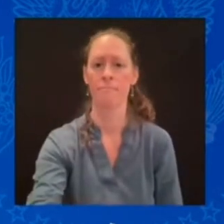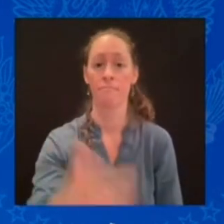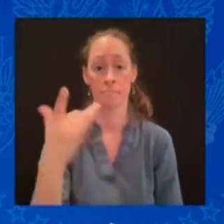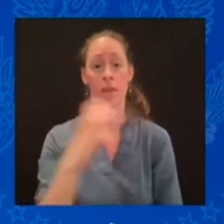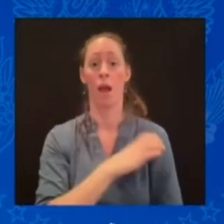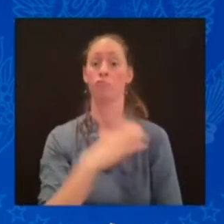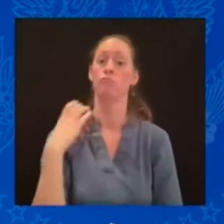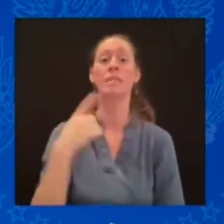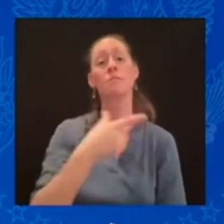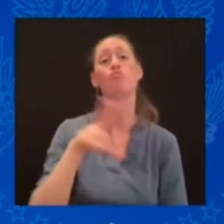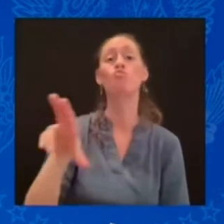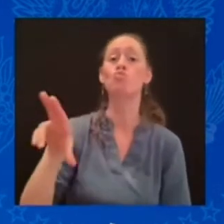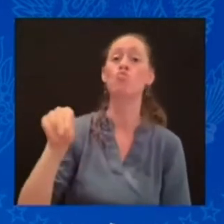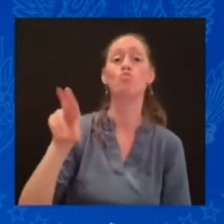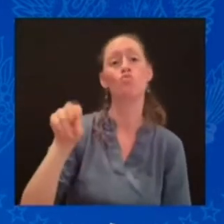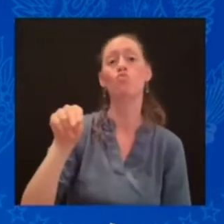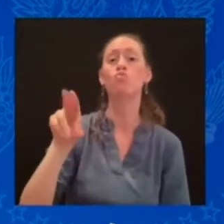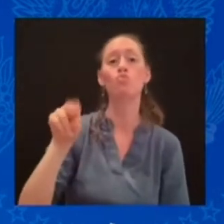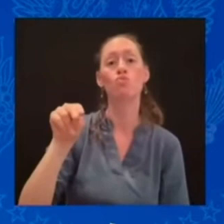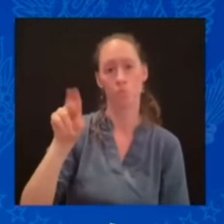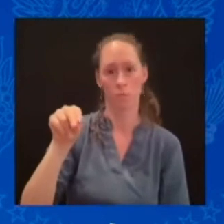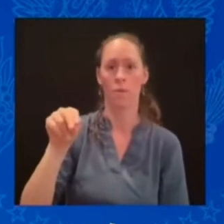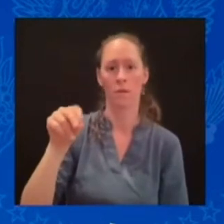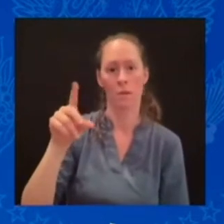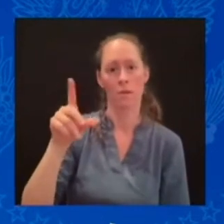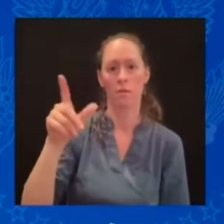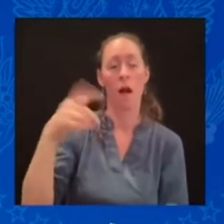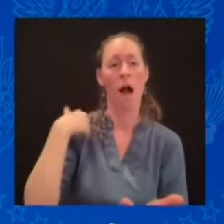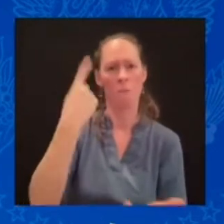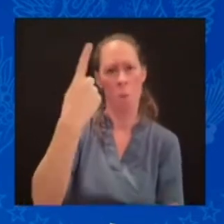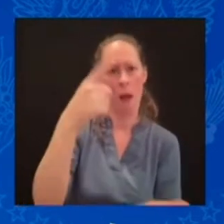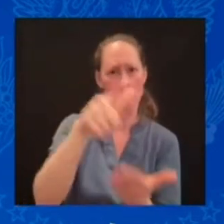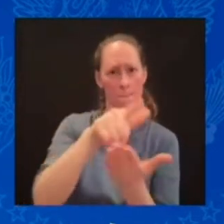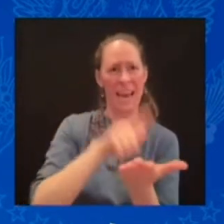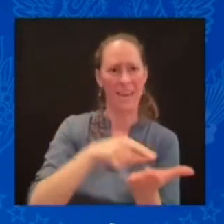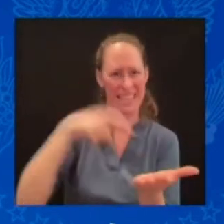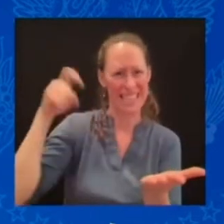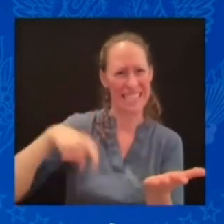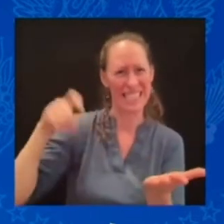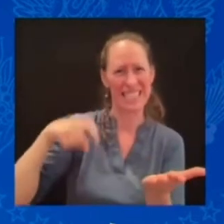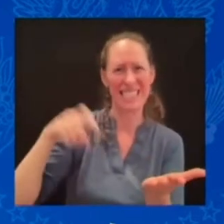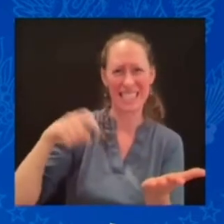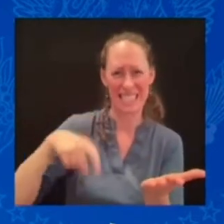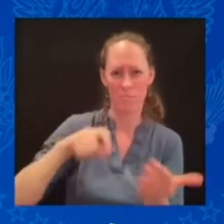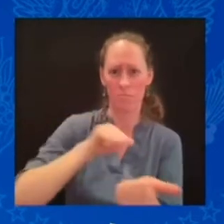in the future from withdrawing from NATO without Senate's approval. What happens